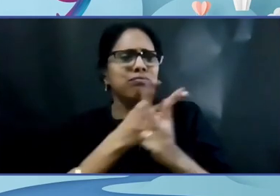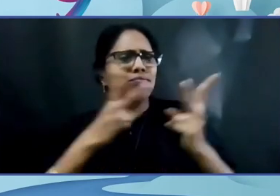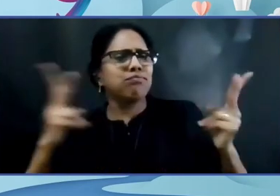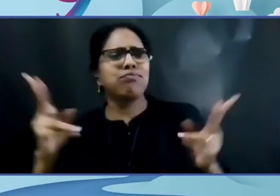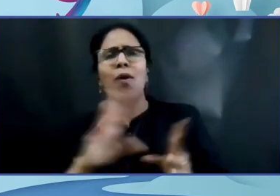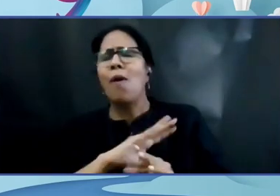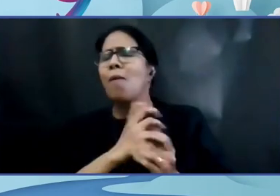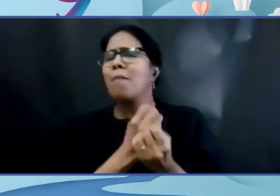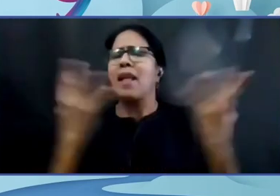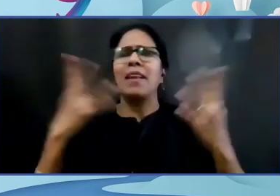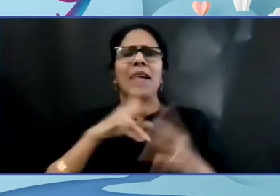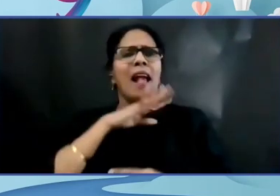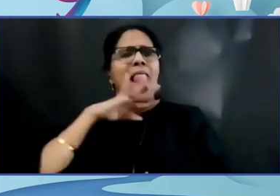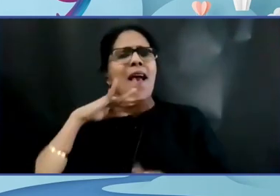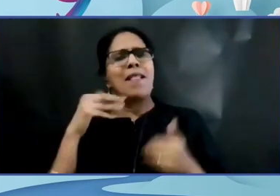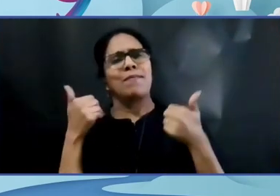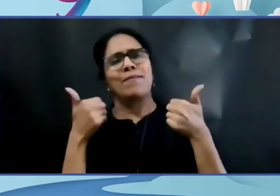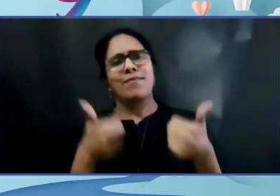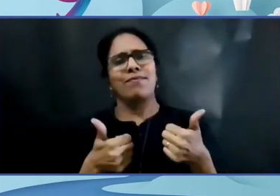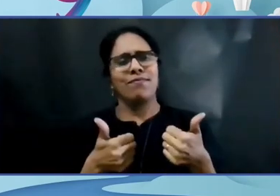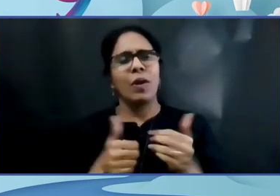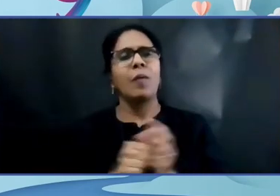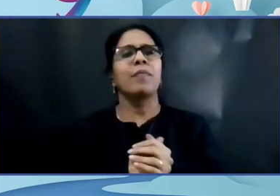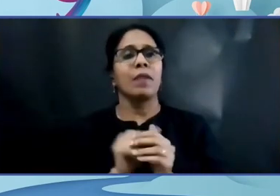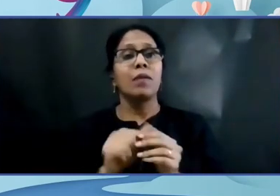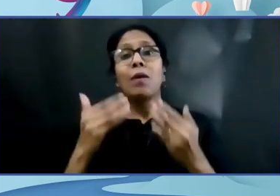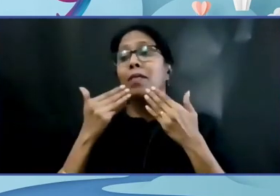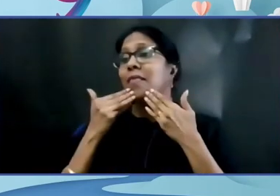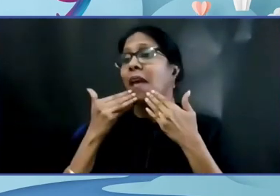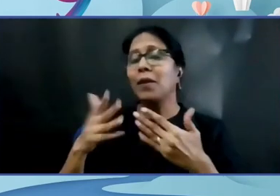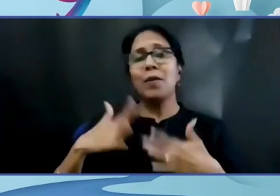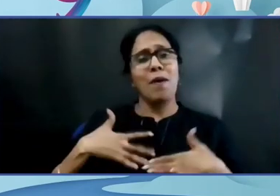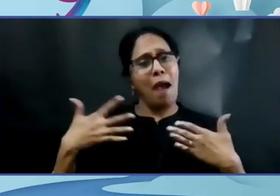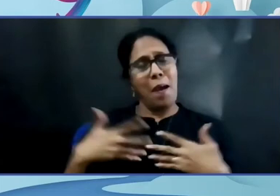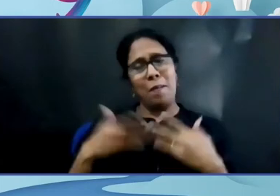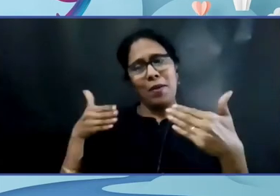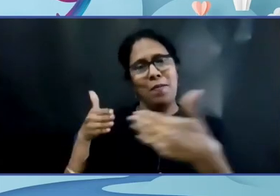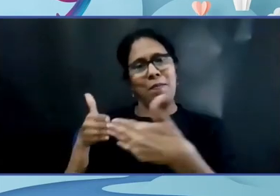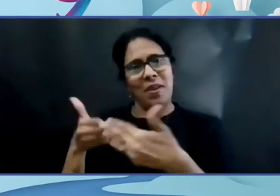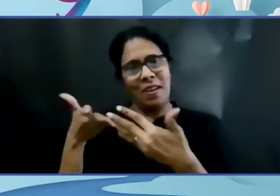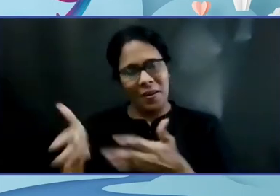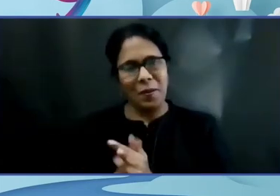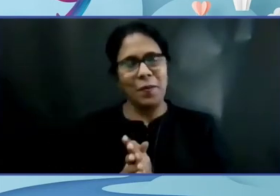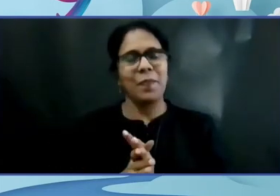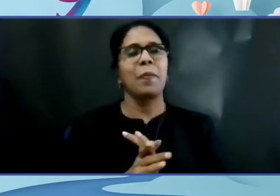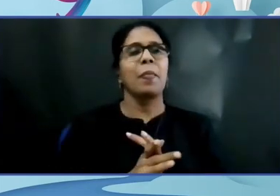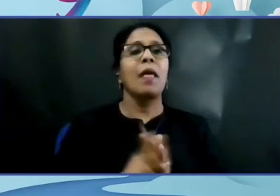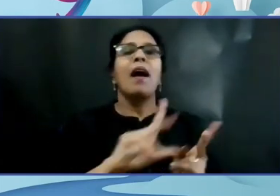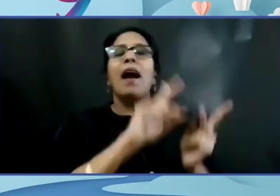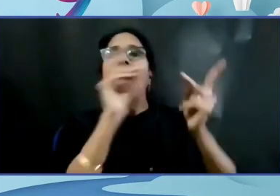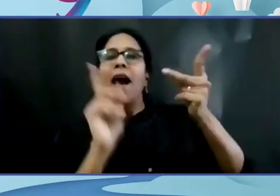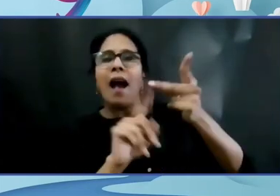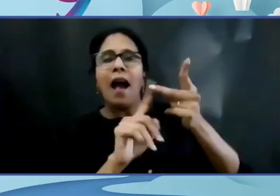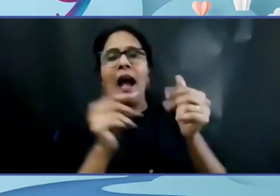Thank you. We also are very pleased to meet you. So now, moving on to Ananya.